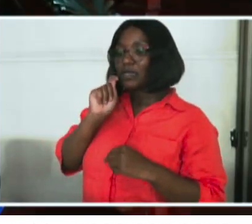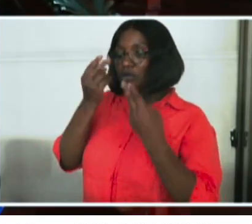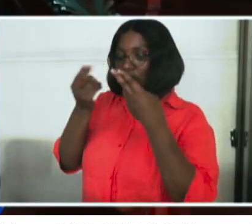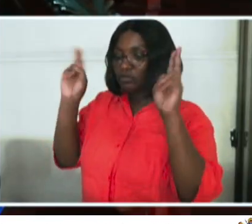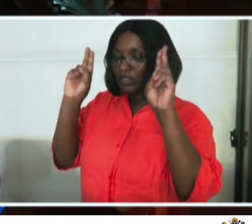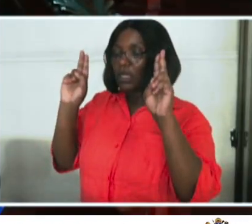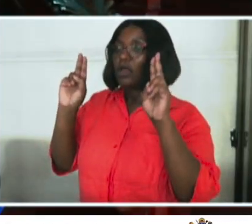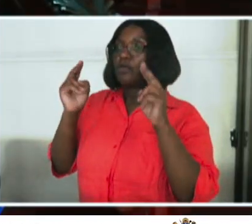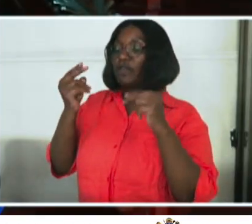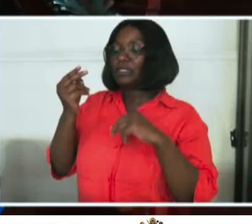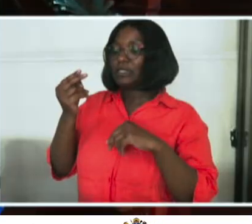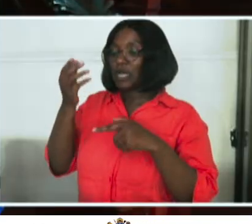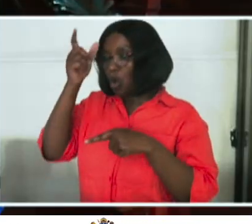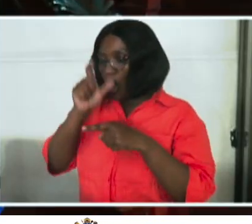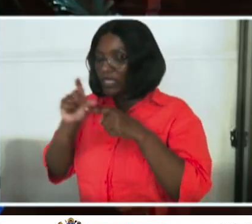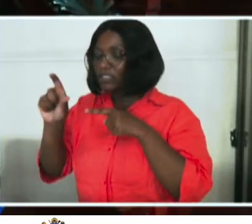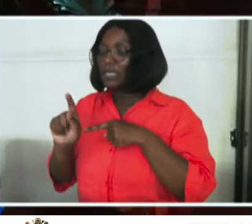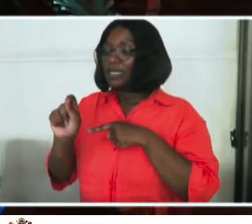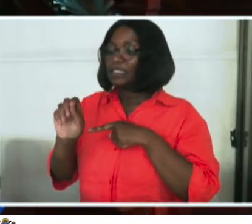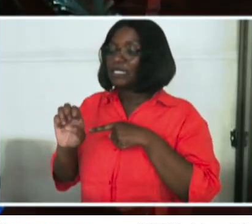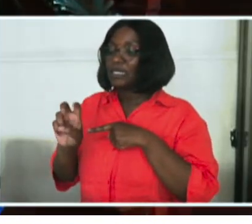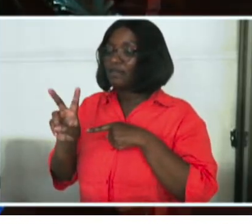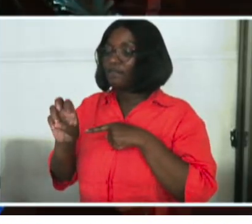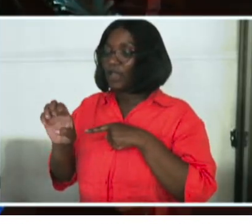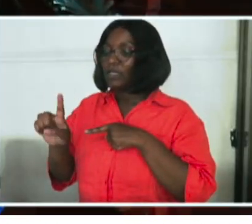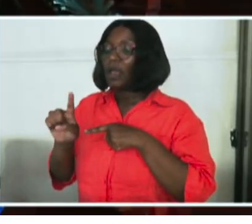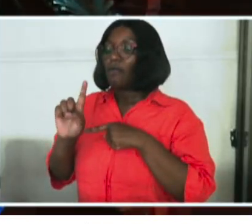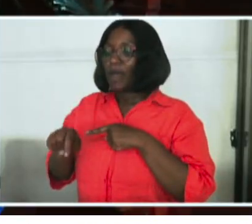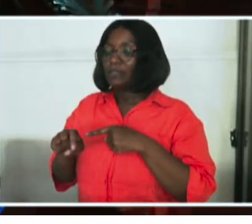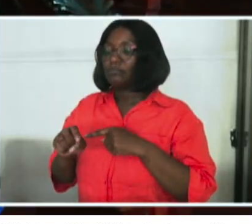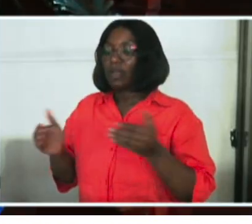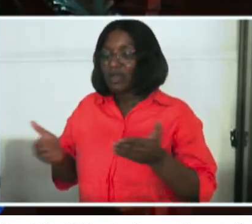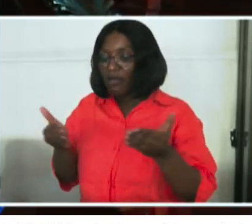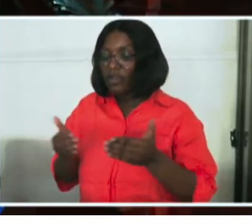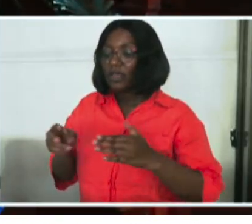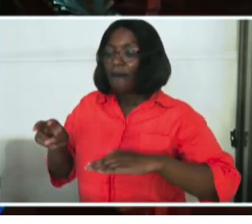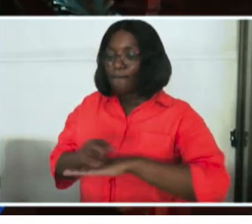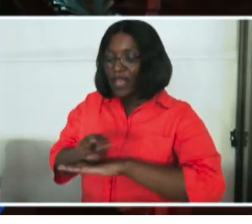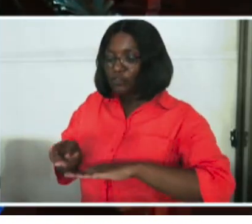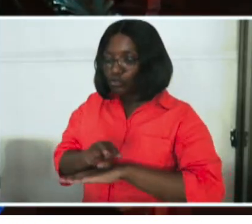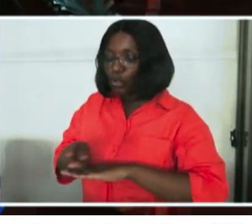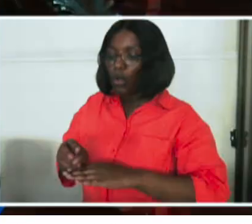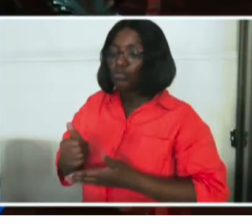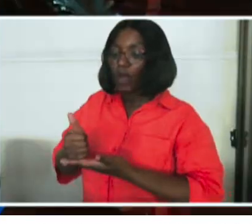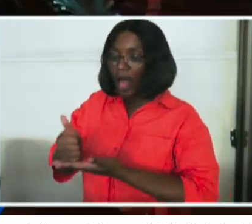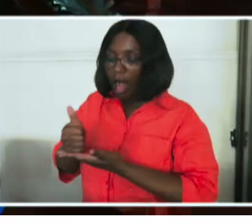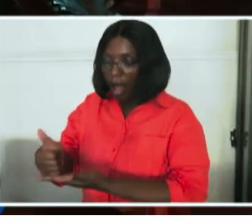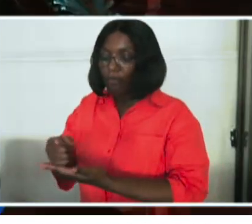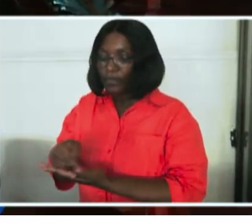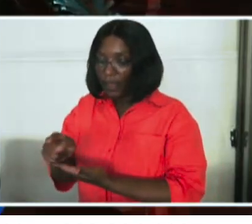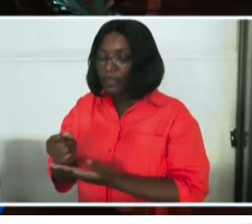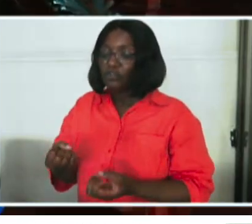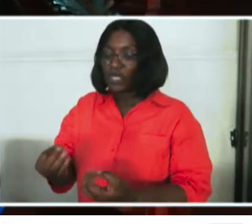to promote healthy lifestyle, provide motivation and guidance, mentorship and educate about the prevention of diseases but also